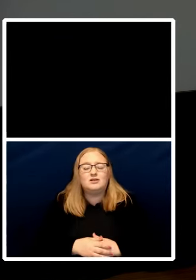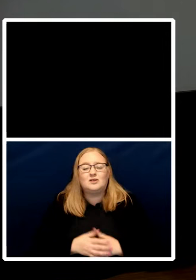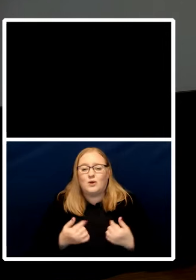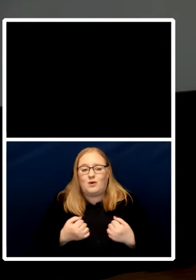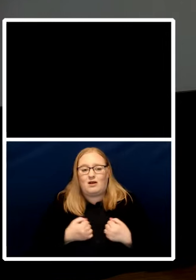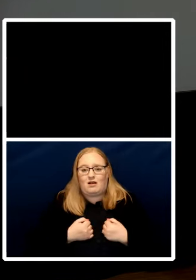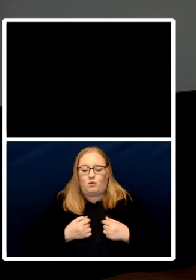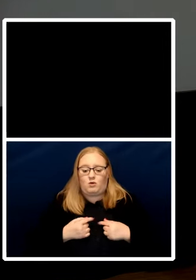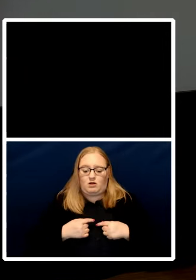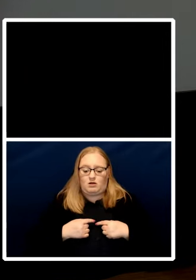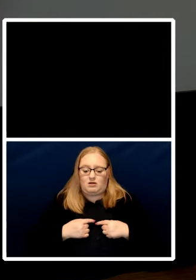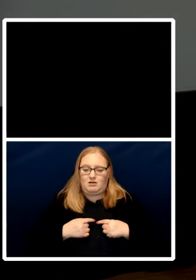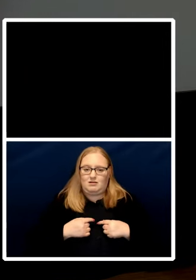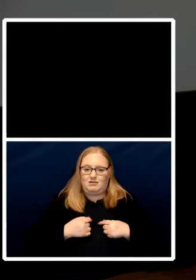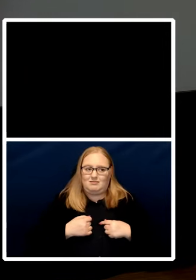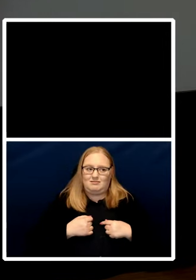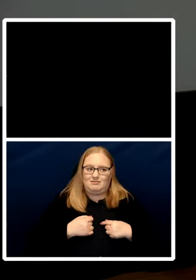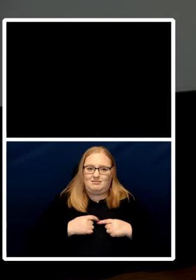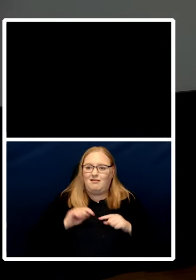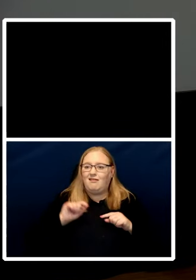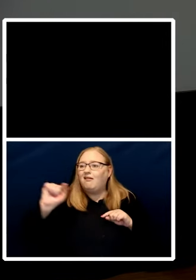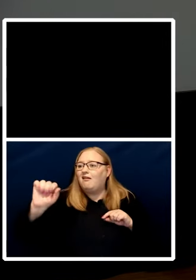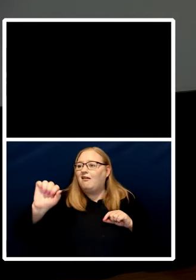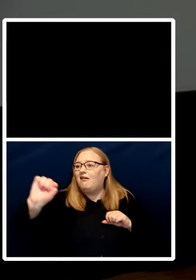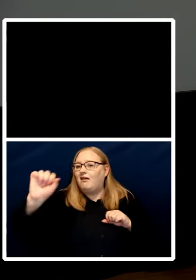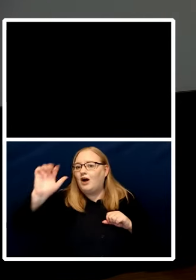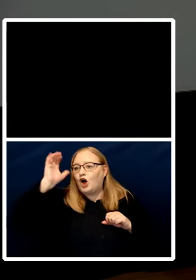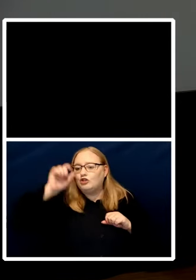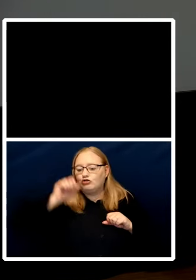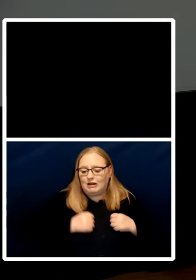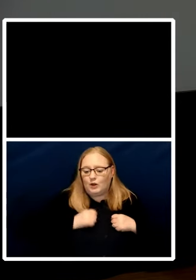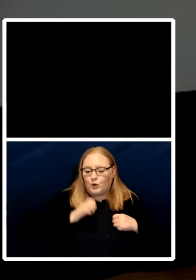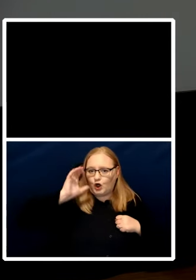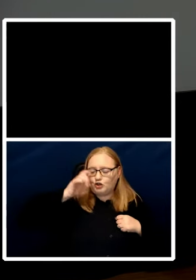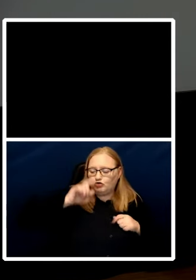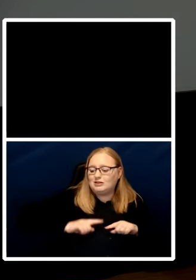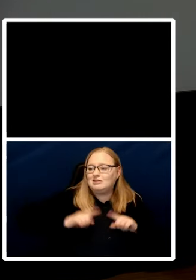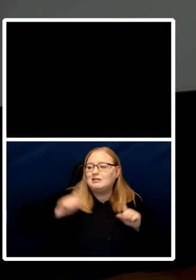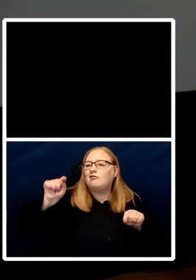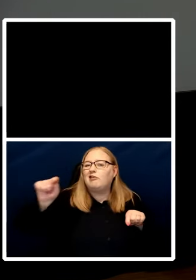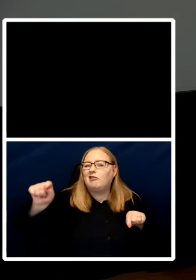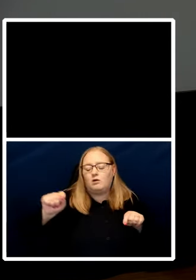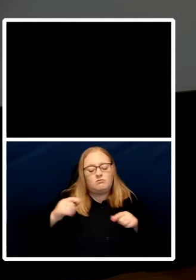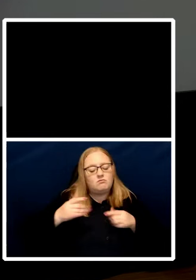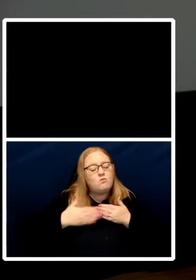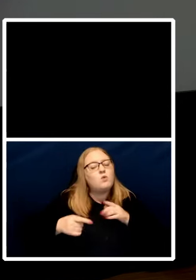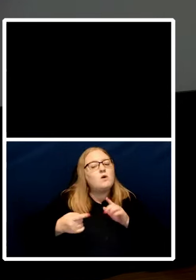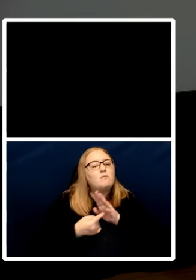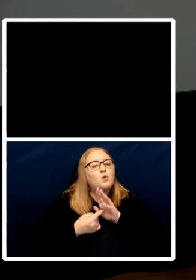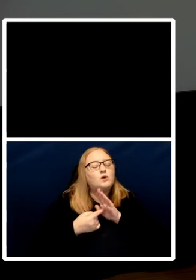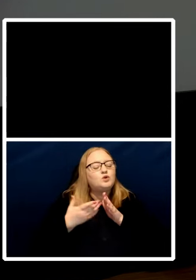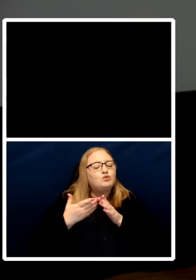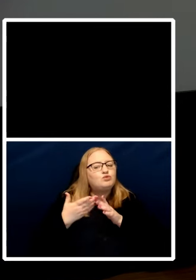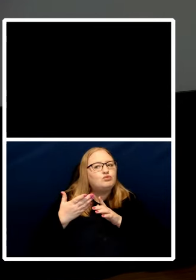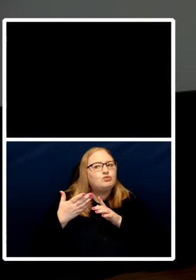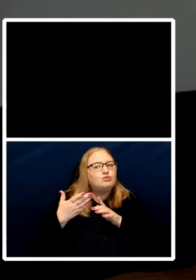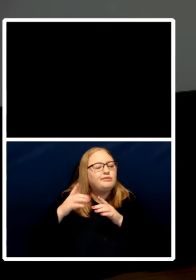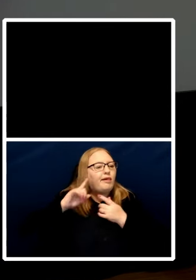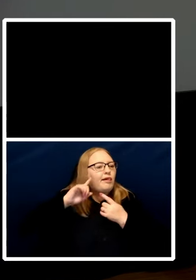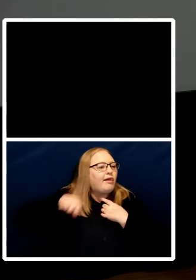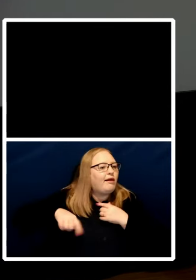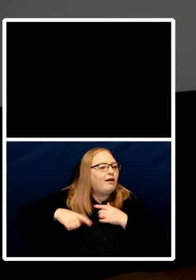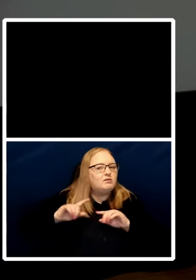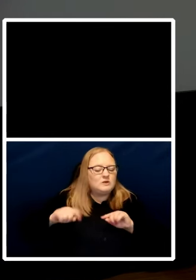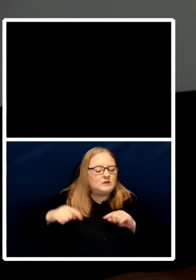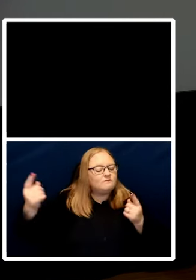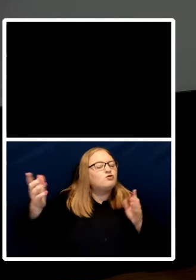important than than that that predicament of being a human right now um the refugee convention